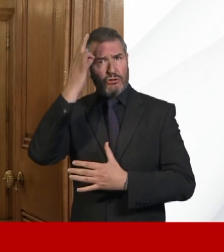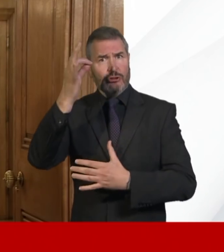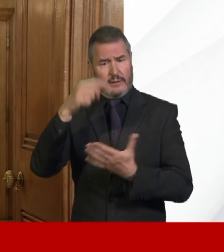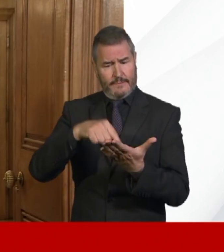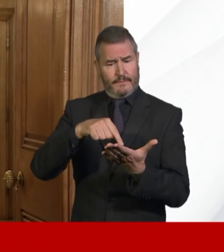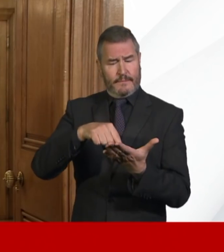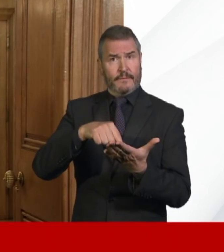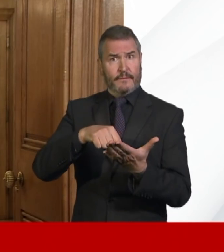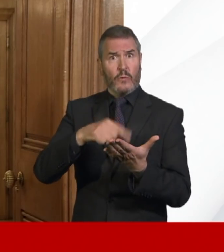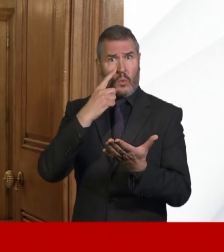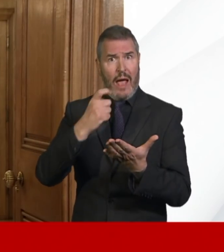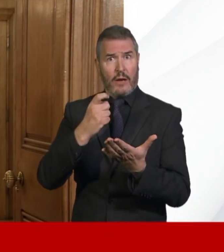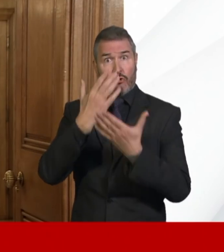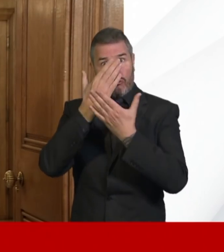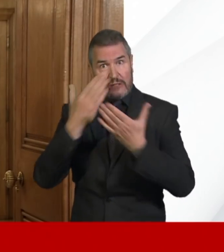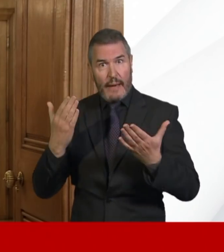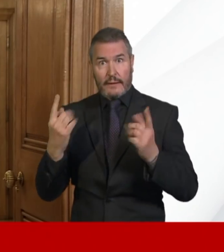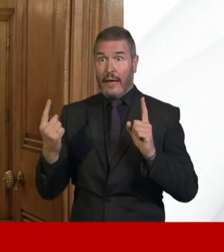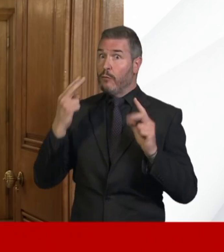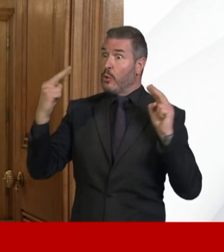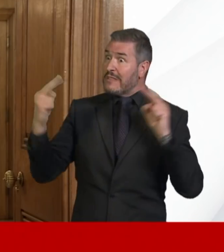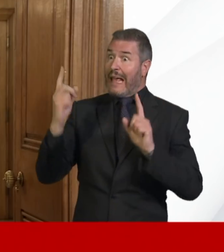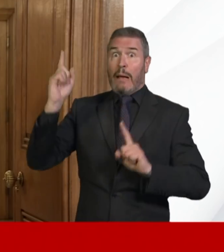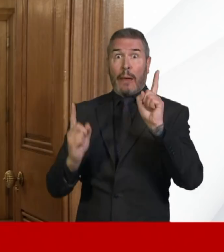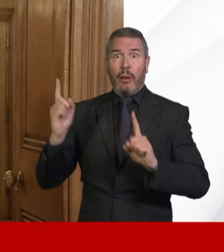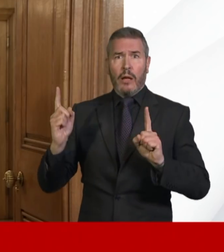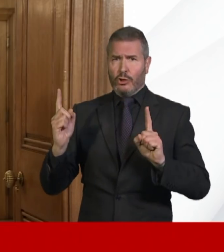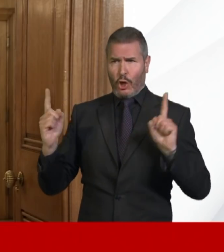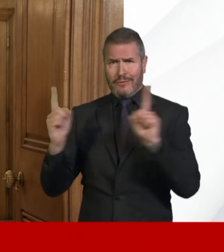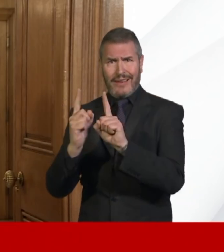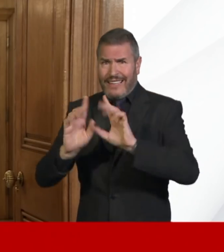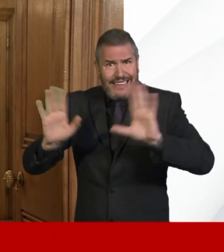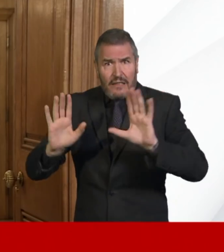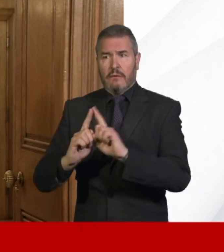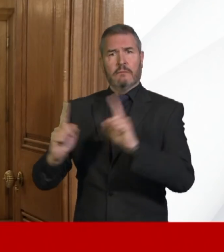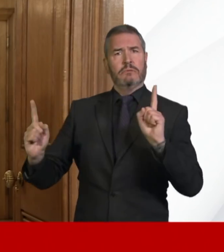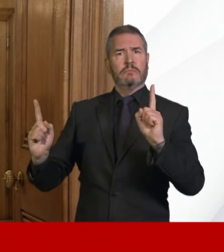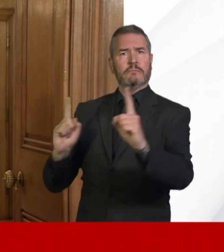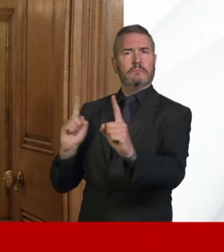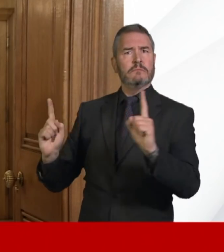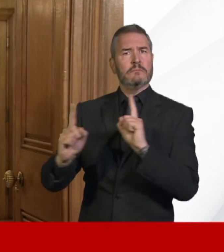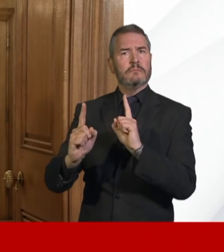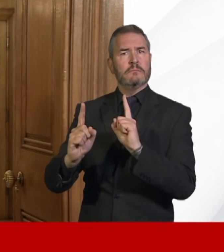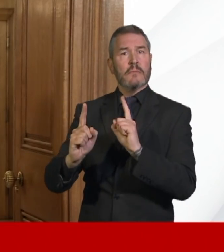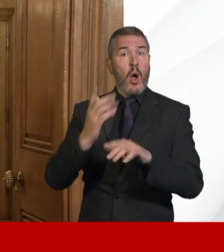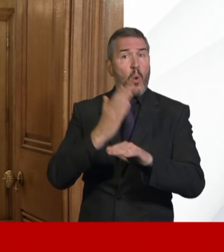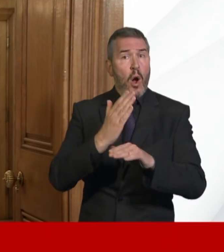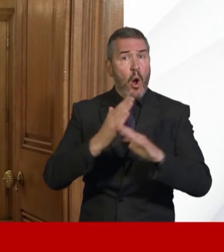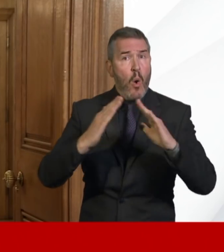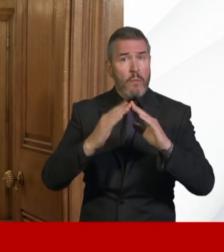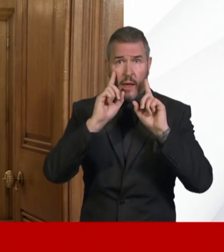advised, respecting social distancing advice. And when you can't work from home,